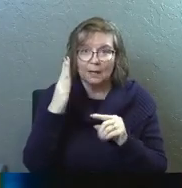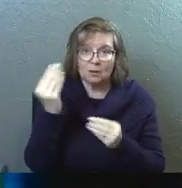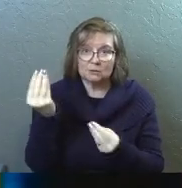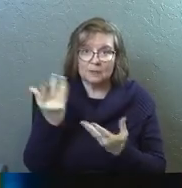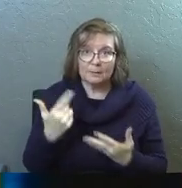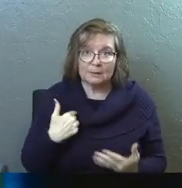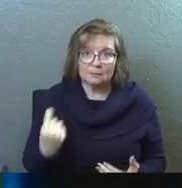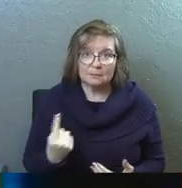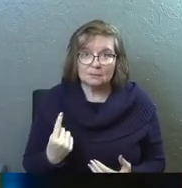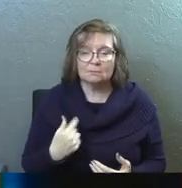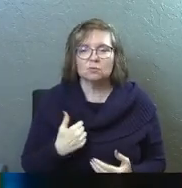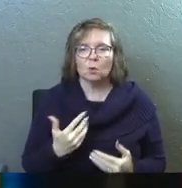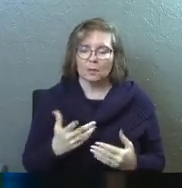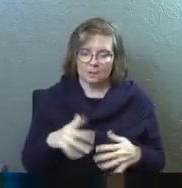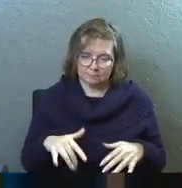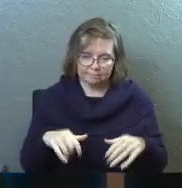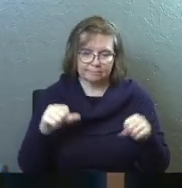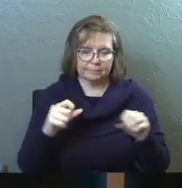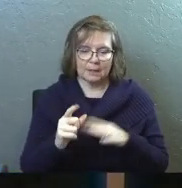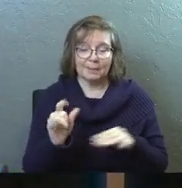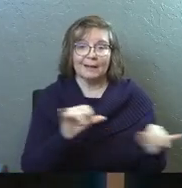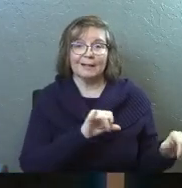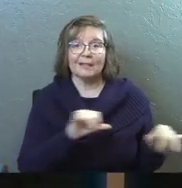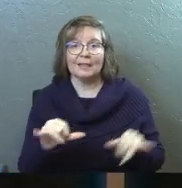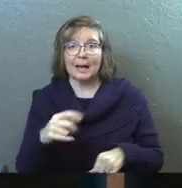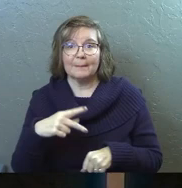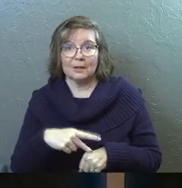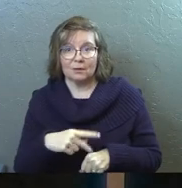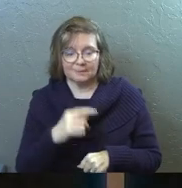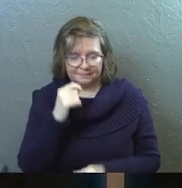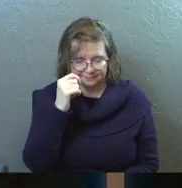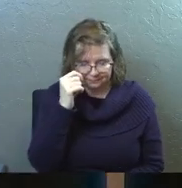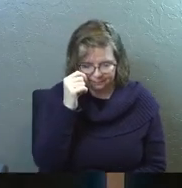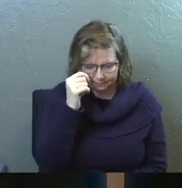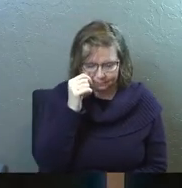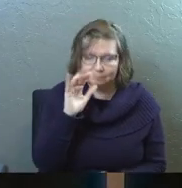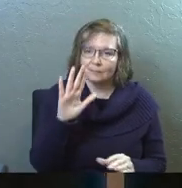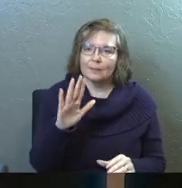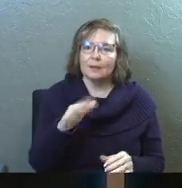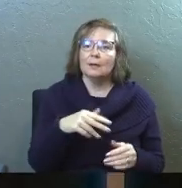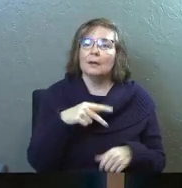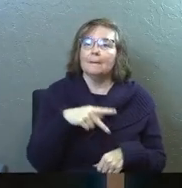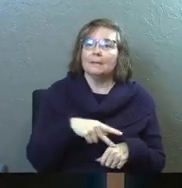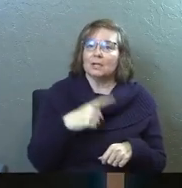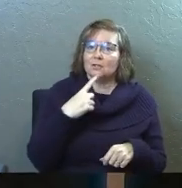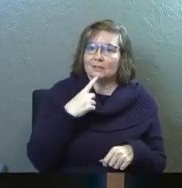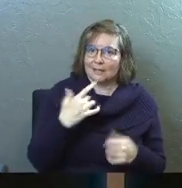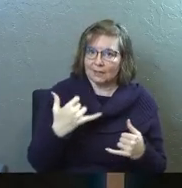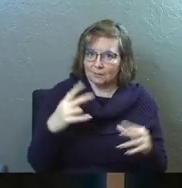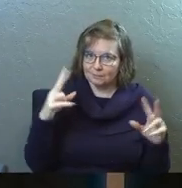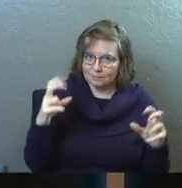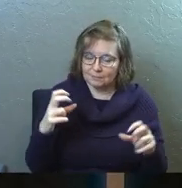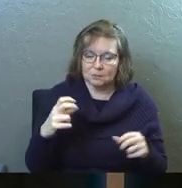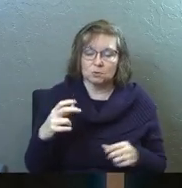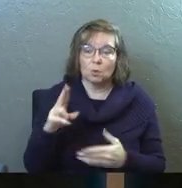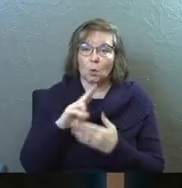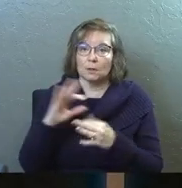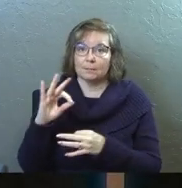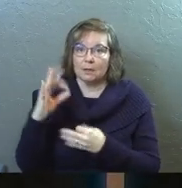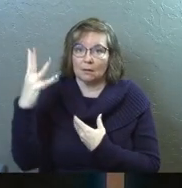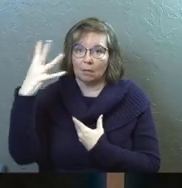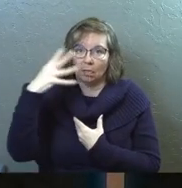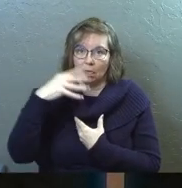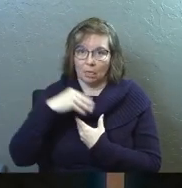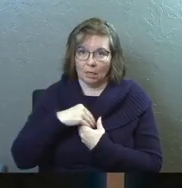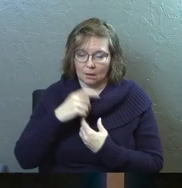for us. So we can step into those moments just like Peter is about to. So here we're going into what Peter says now. So he's filled with the Holy Spirit.